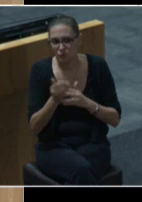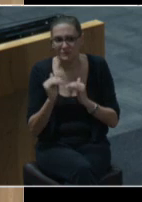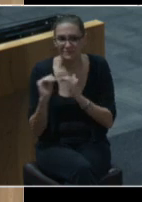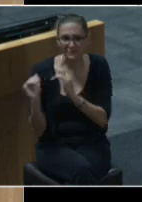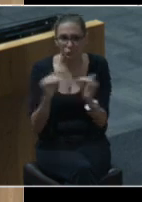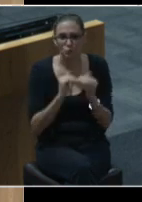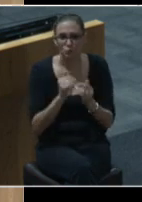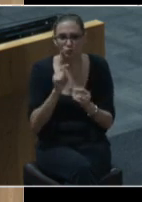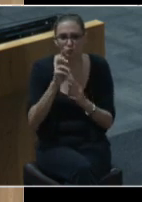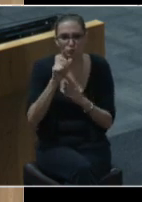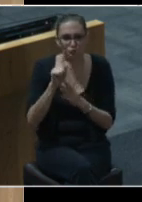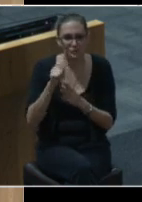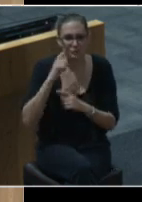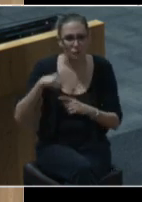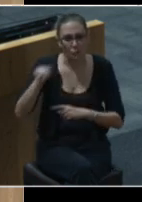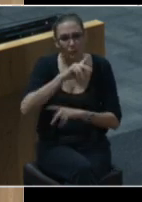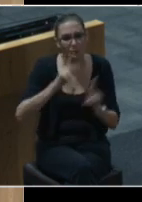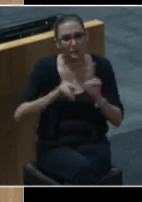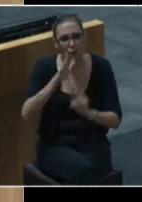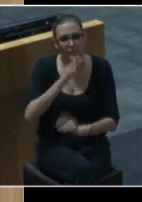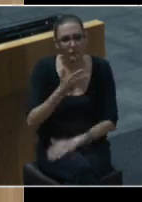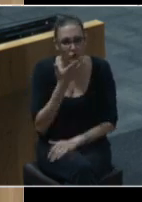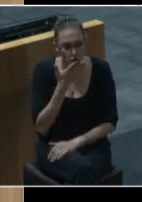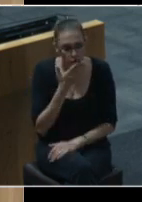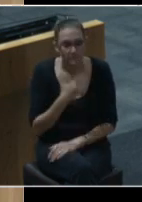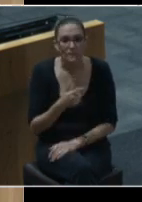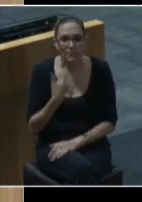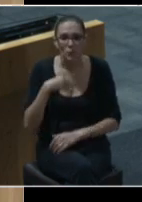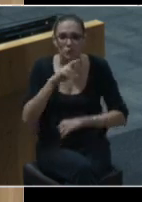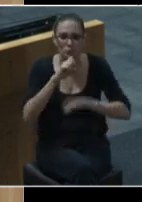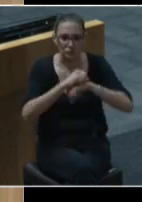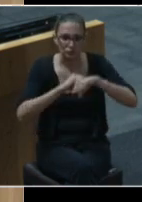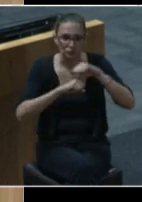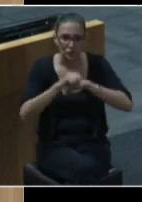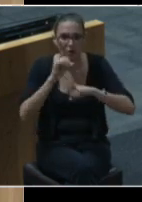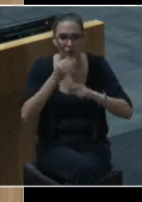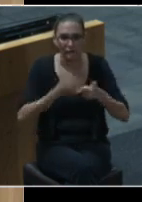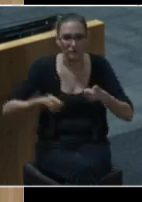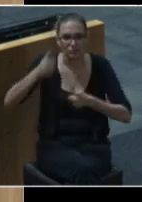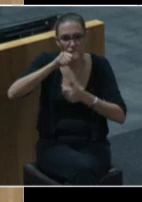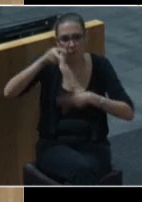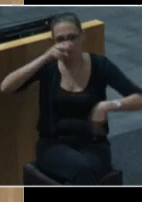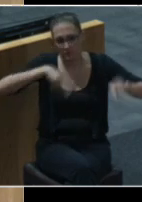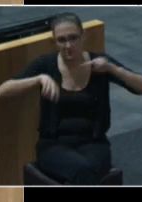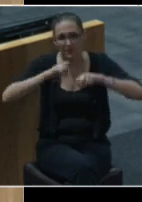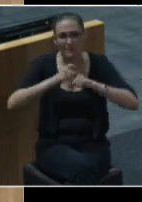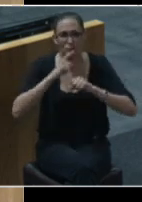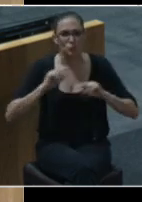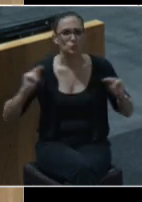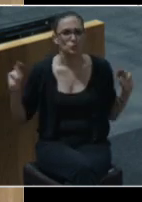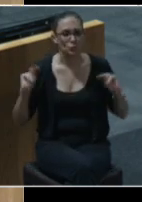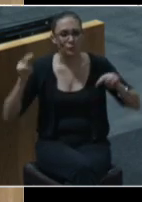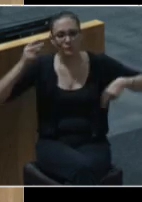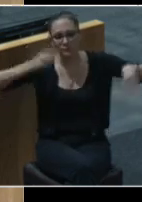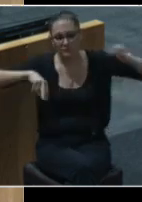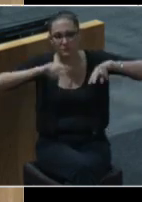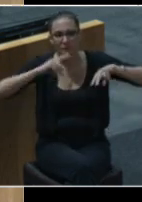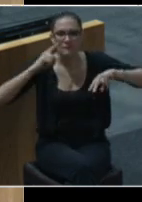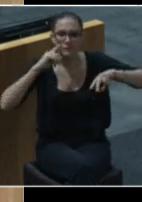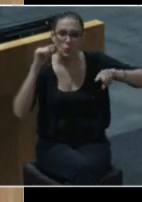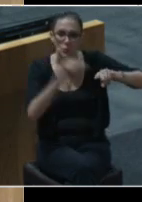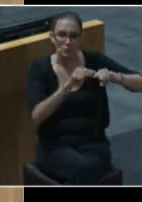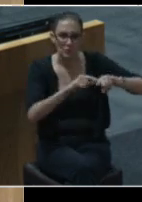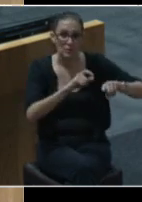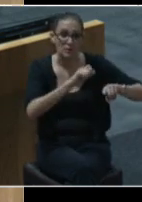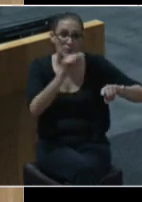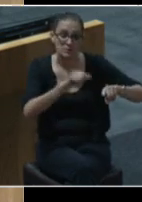color. We've restructured the Office of Police Oversight to provide impartial oversight to the Austin Police Department's conduct,